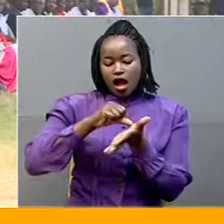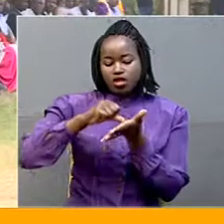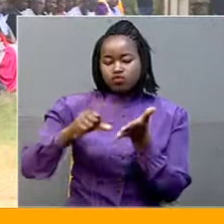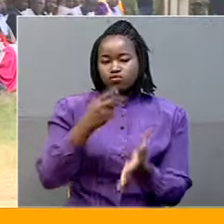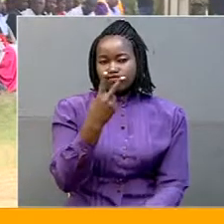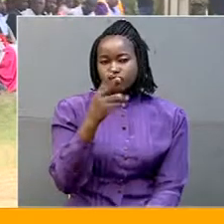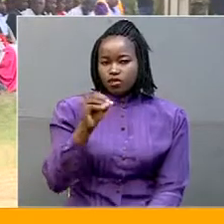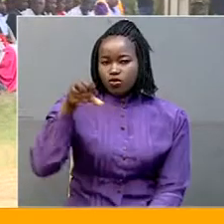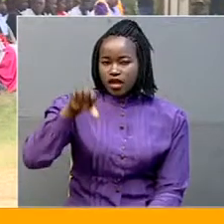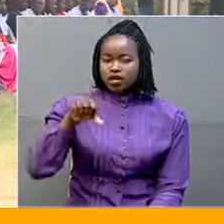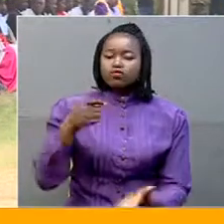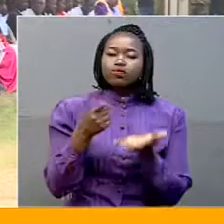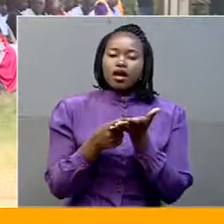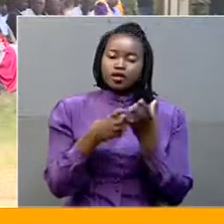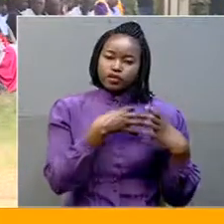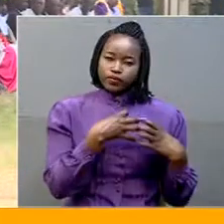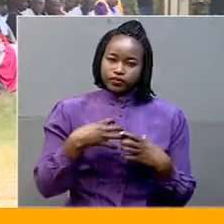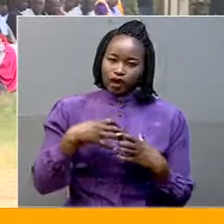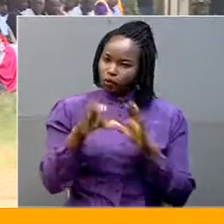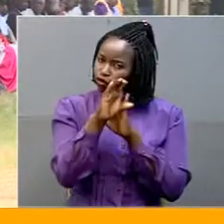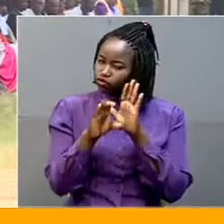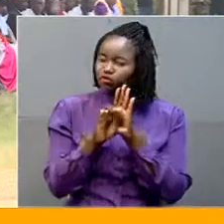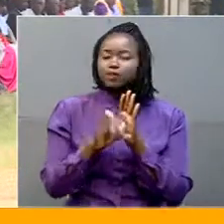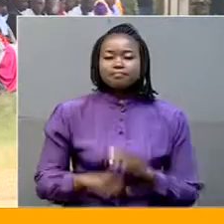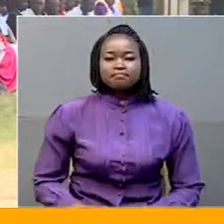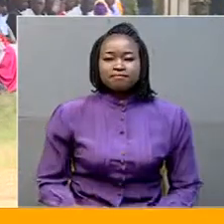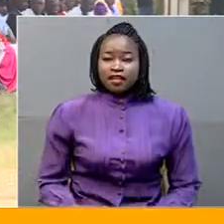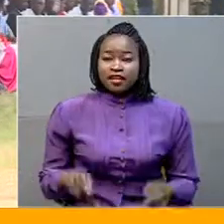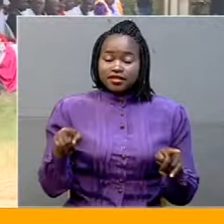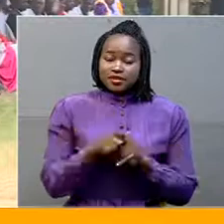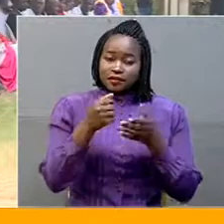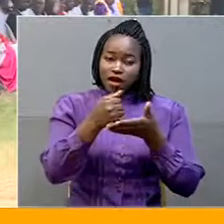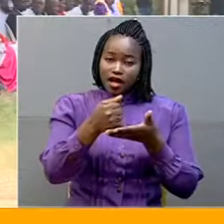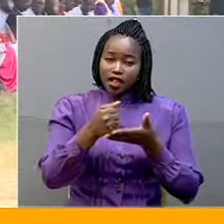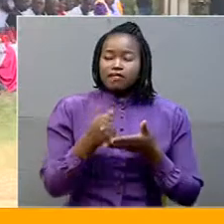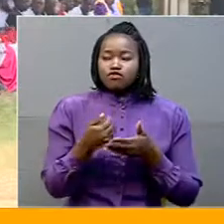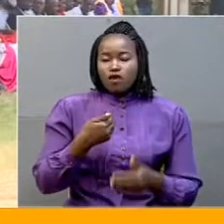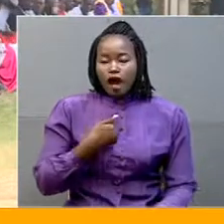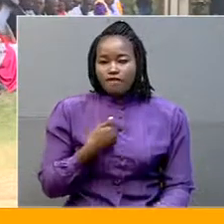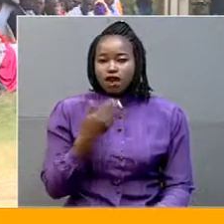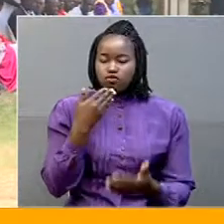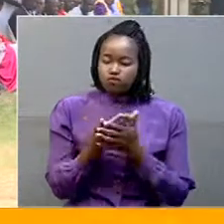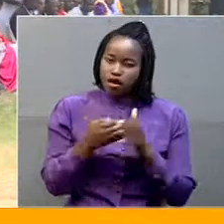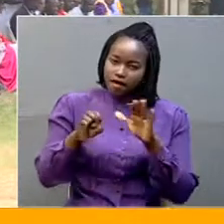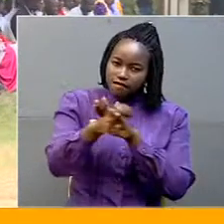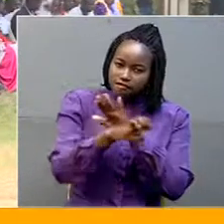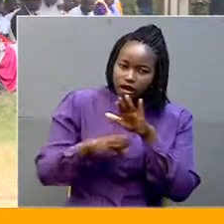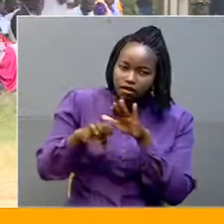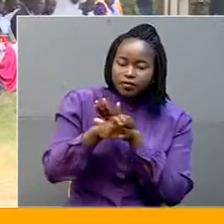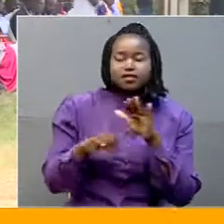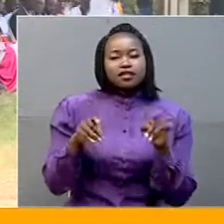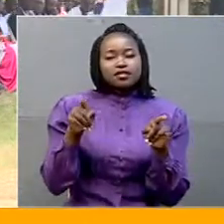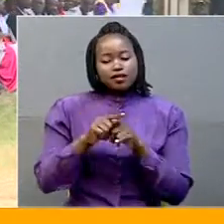Ugandan Constitution. And of course, this is to enable us to create an environment that would support